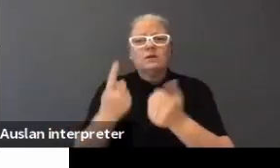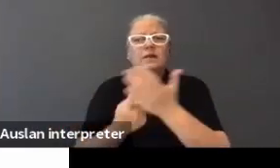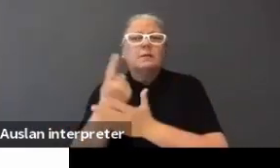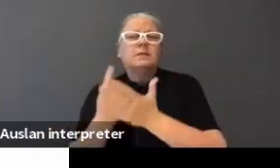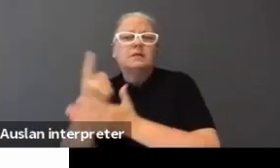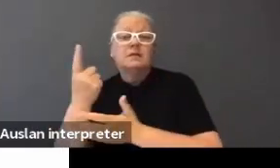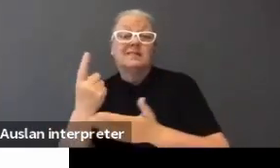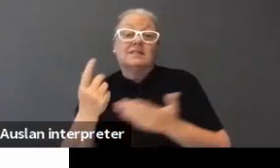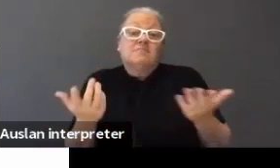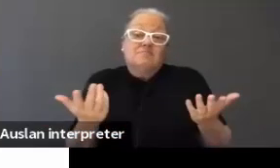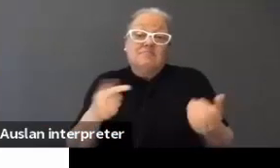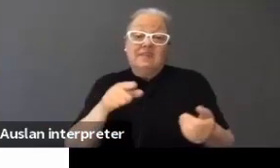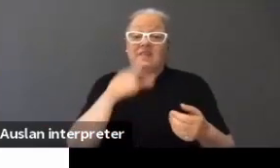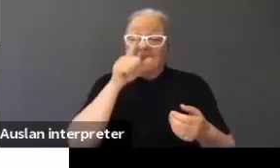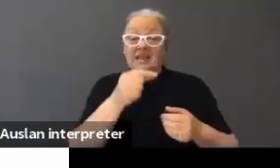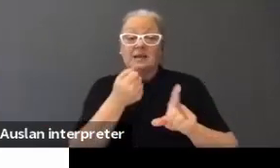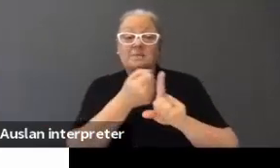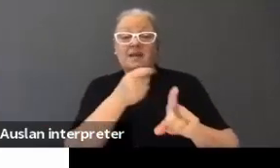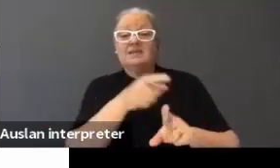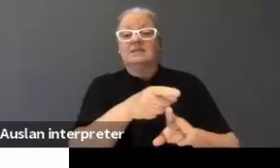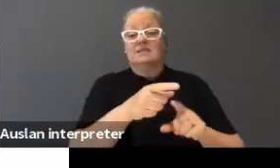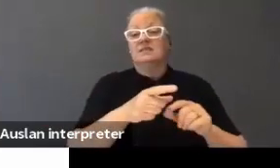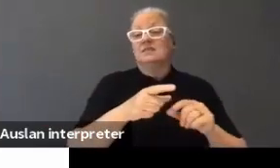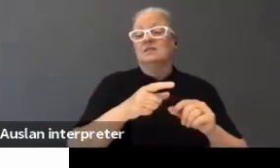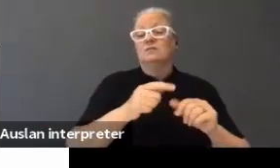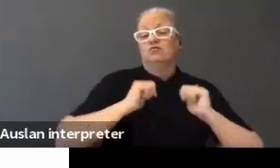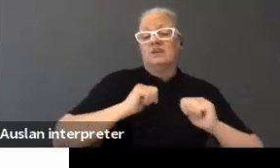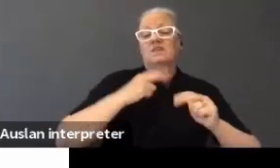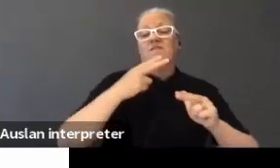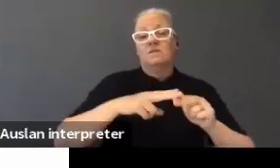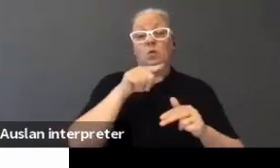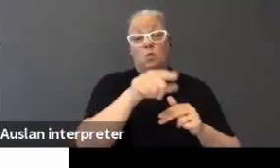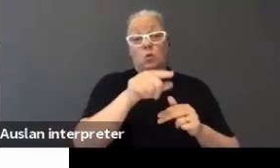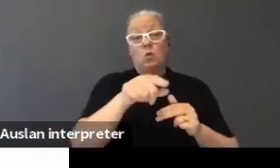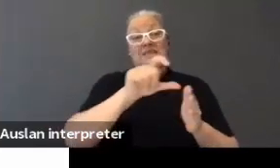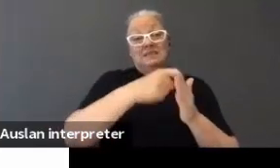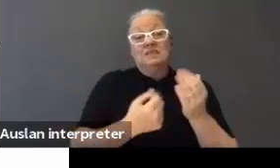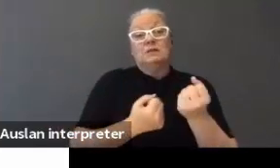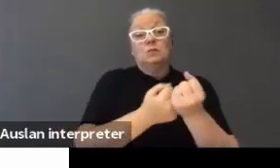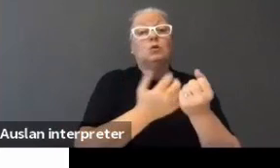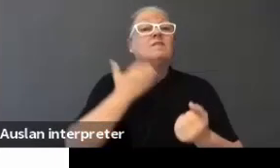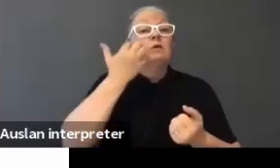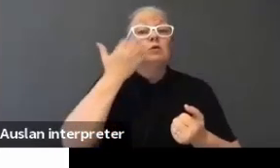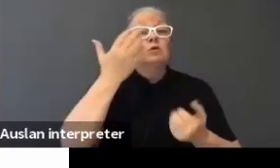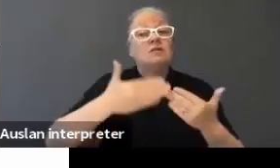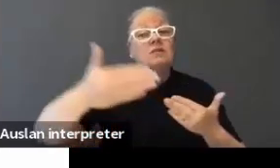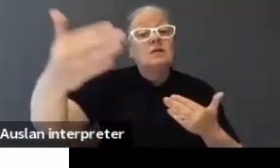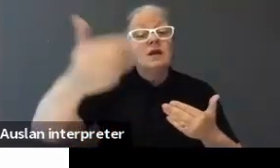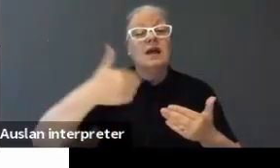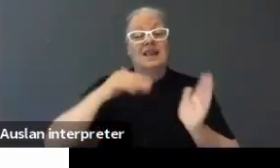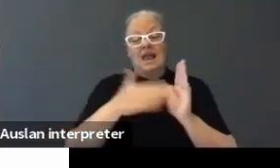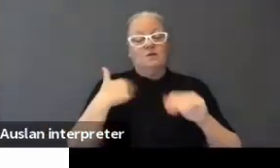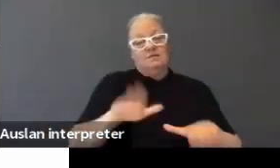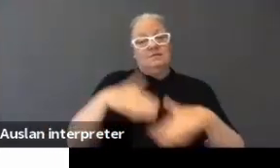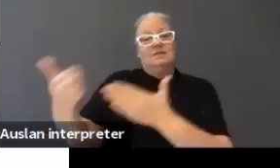This will impact the practice of educational disability support provision into the future. I'm going to hand on